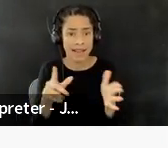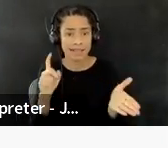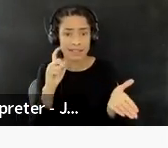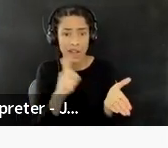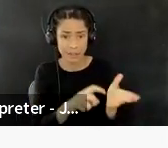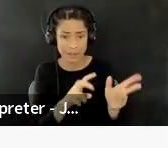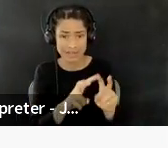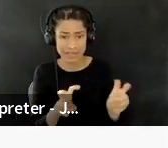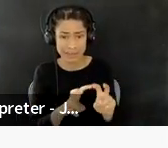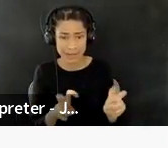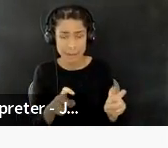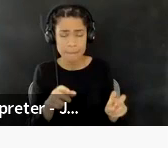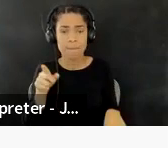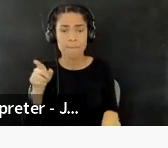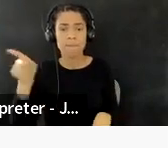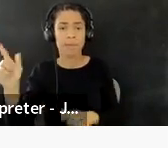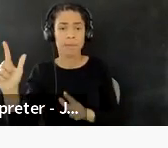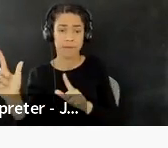a, um,